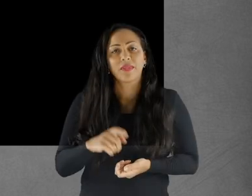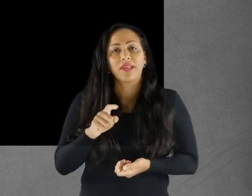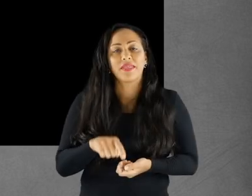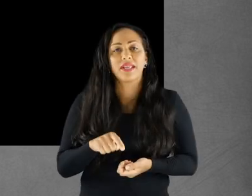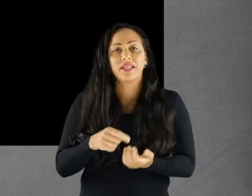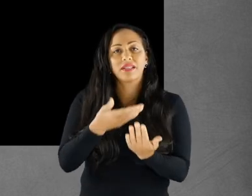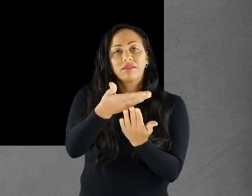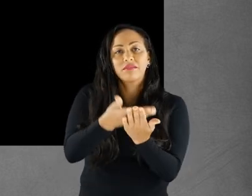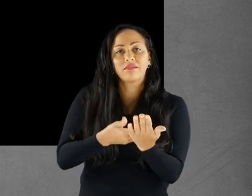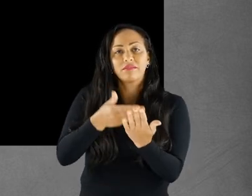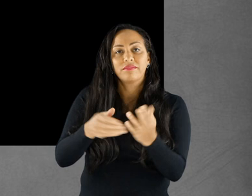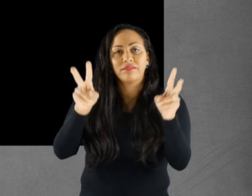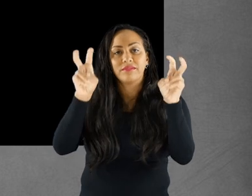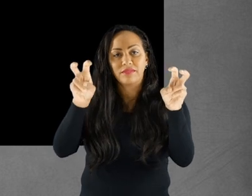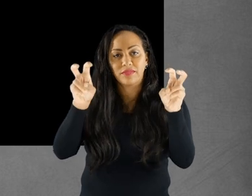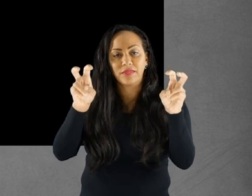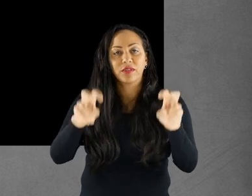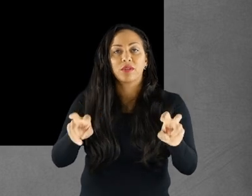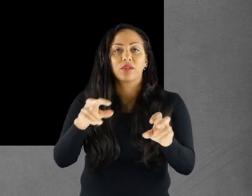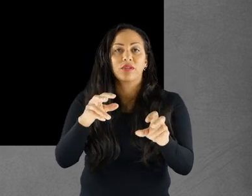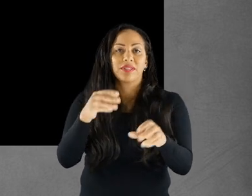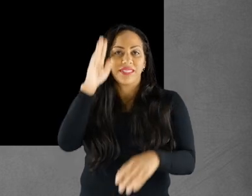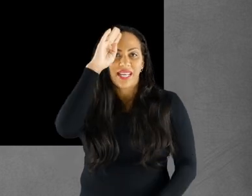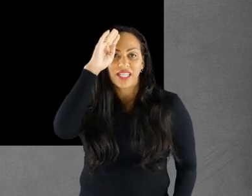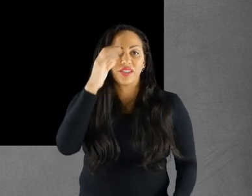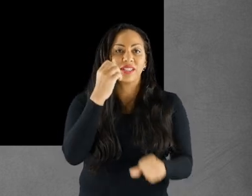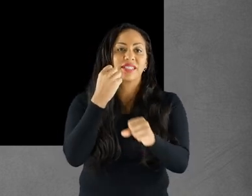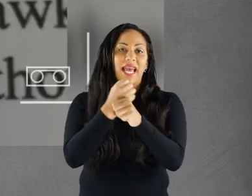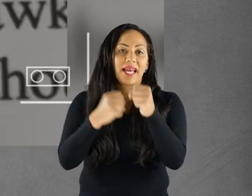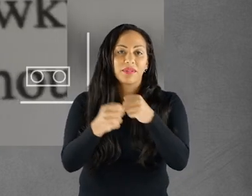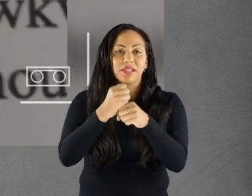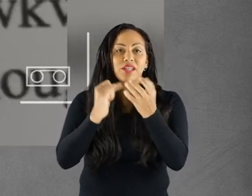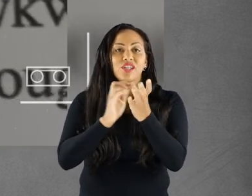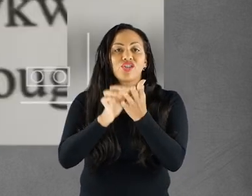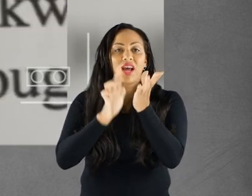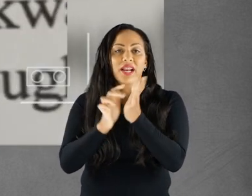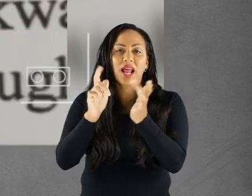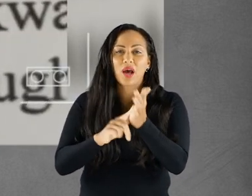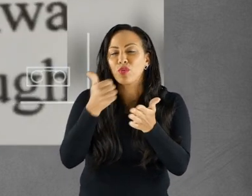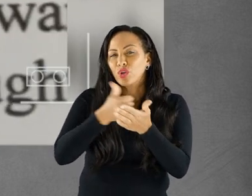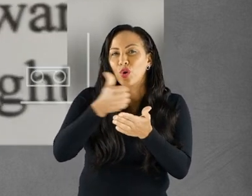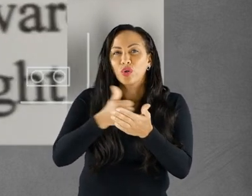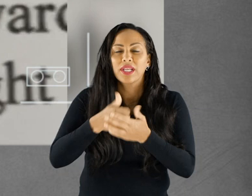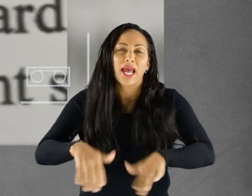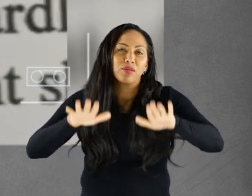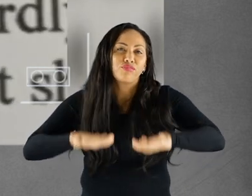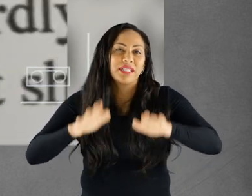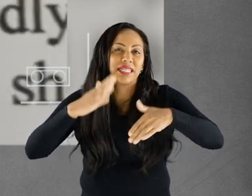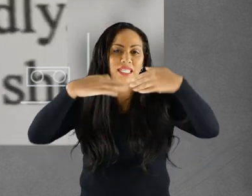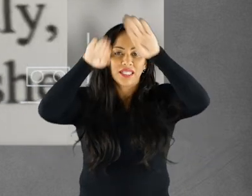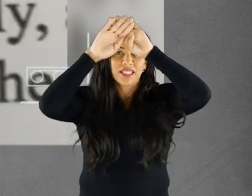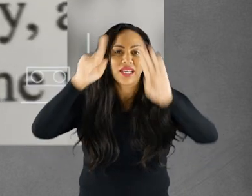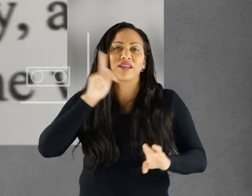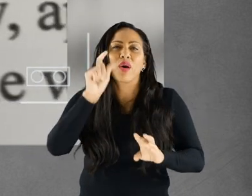This is an extract of Dangerous Games. Shanil was an ordinary British Asian Sikh girl with a